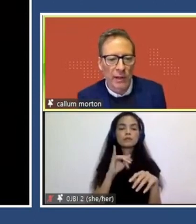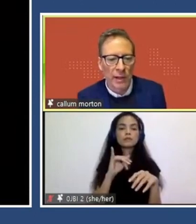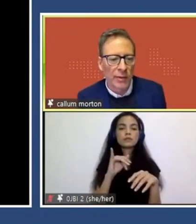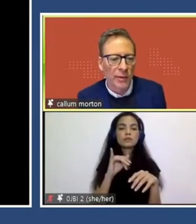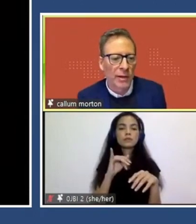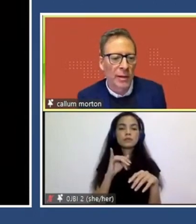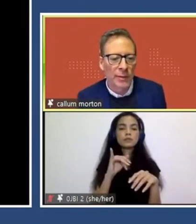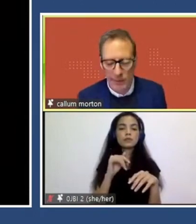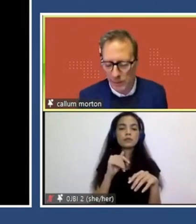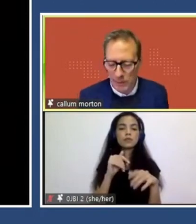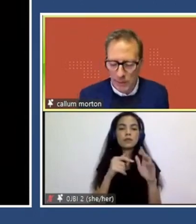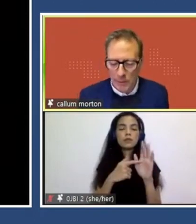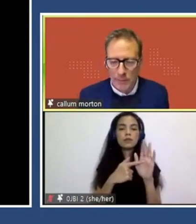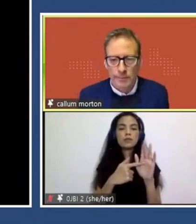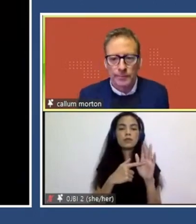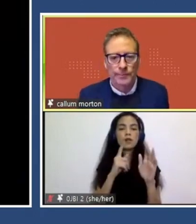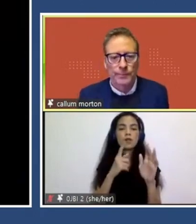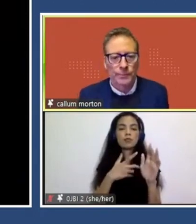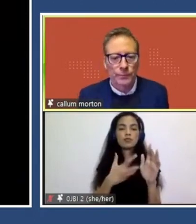and I guess if you like sort of corrupt it.